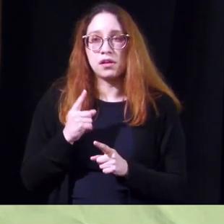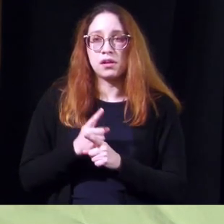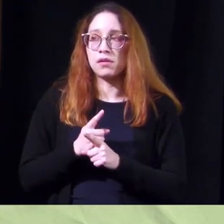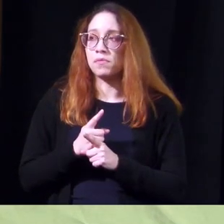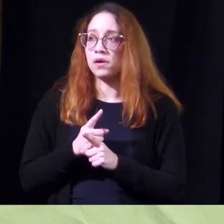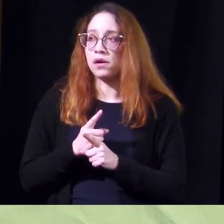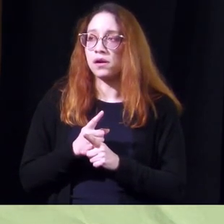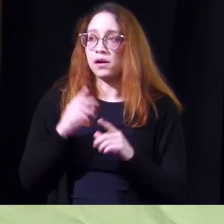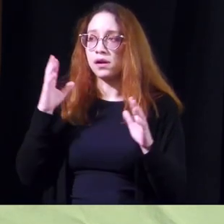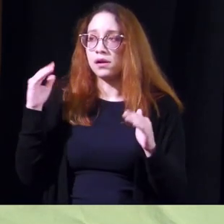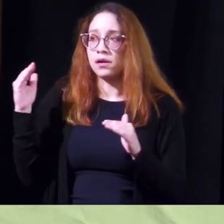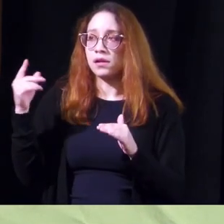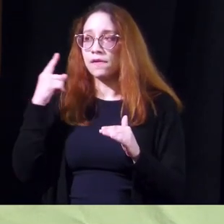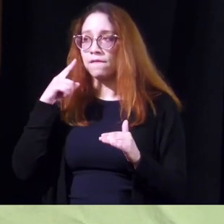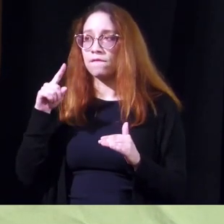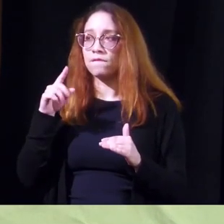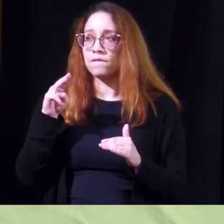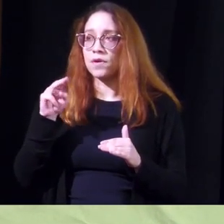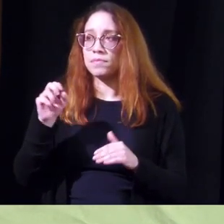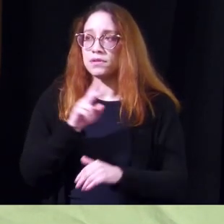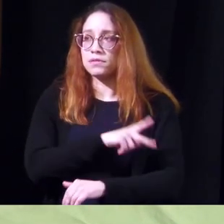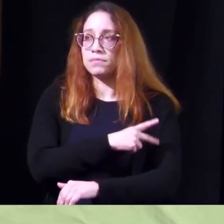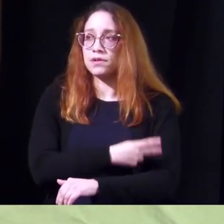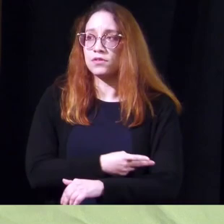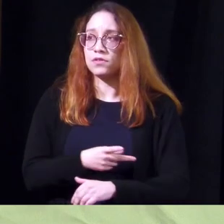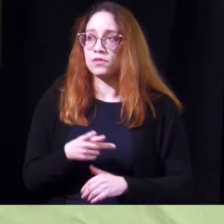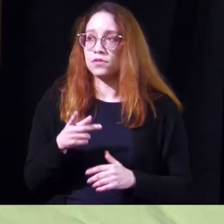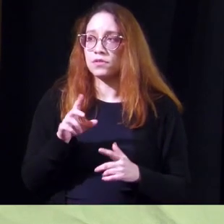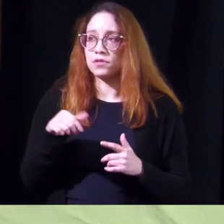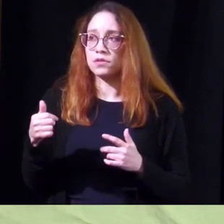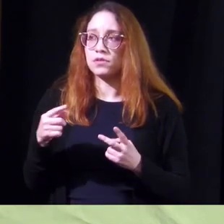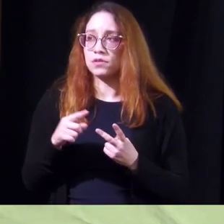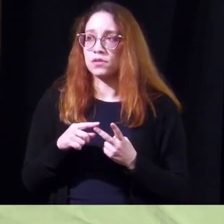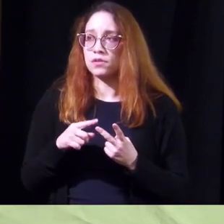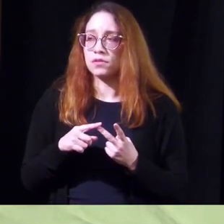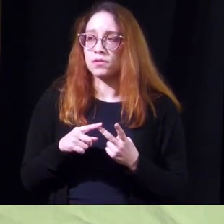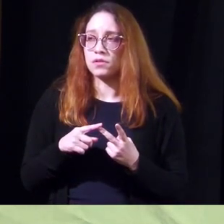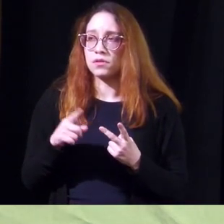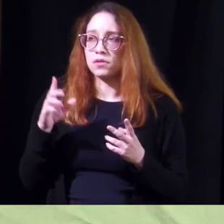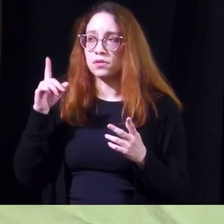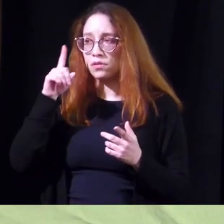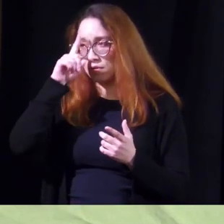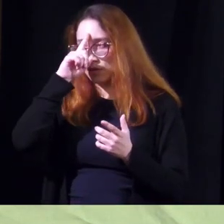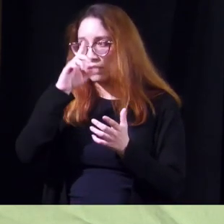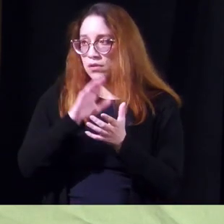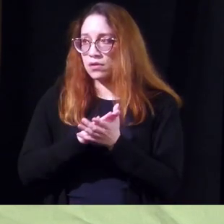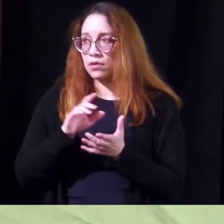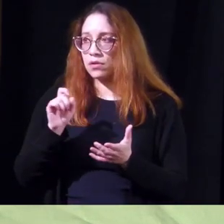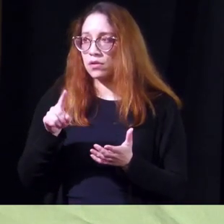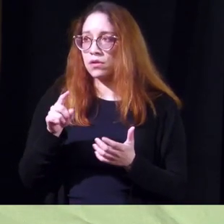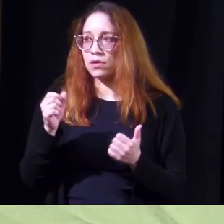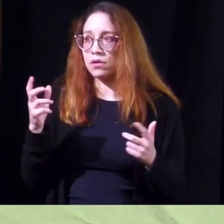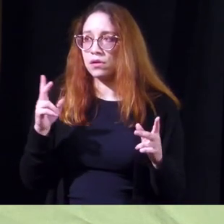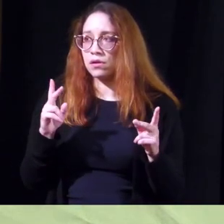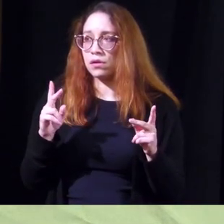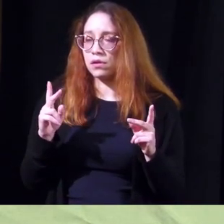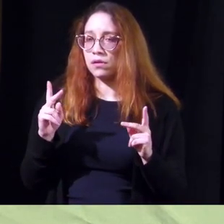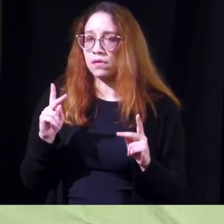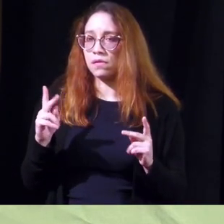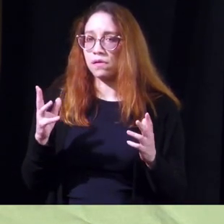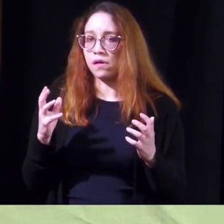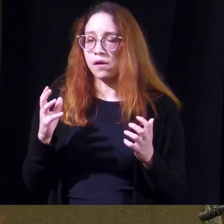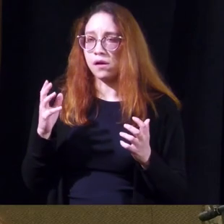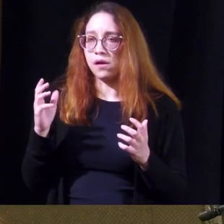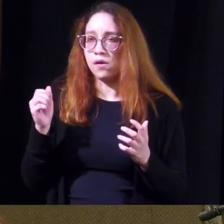for for uh ms patients and the other one i'm i believe that it's a question that a lot of women wants